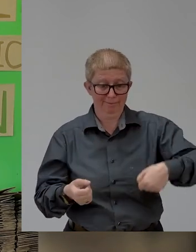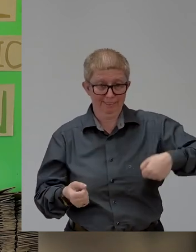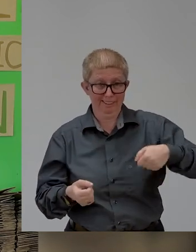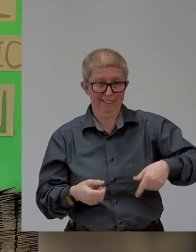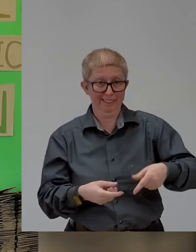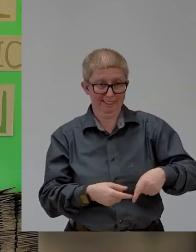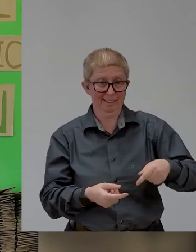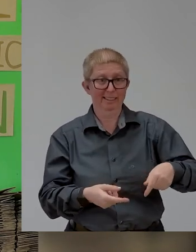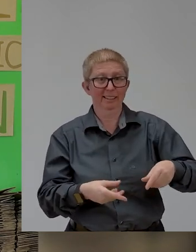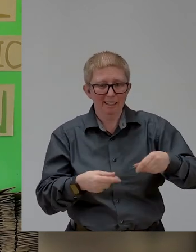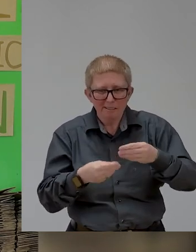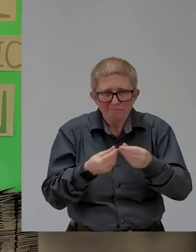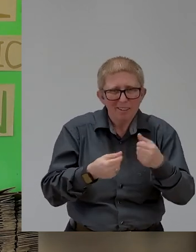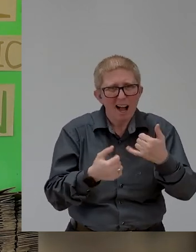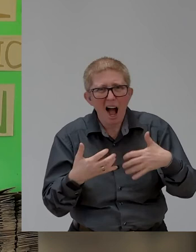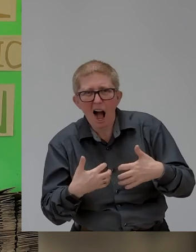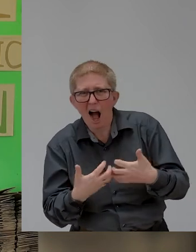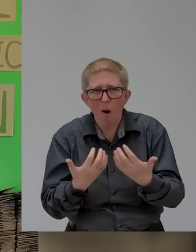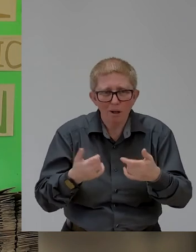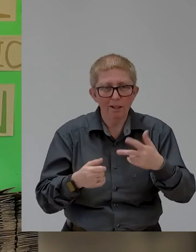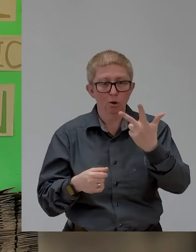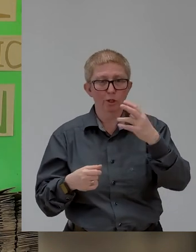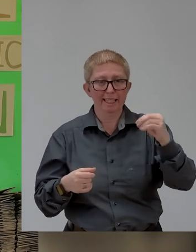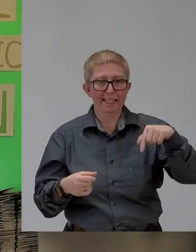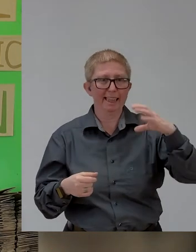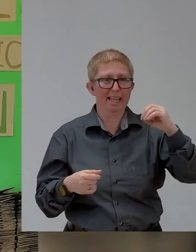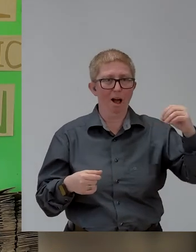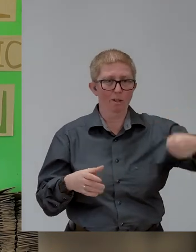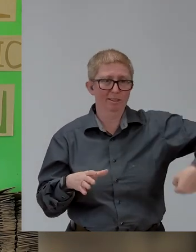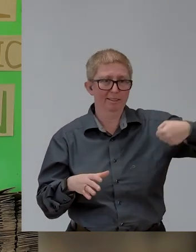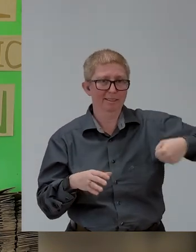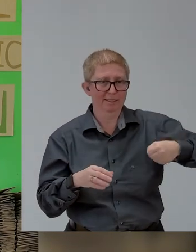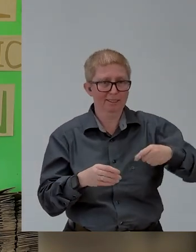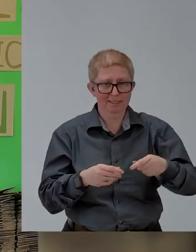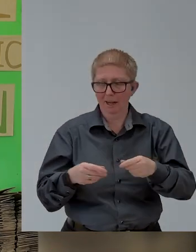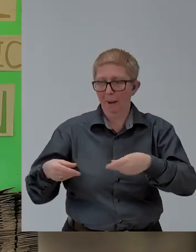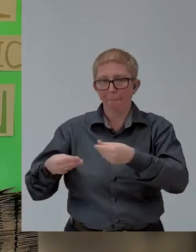30,000 bags to kick plastic bags out of Ethiopia.